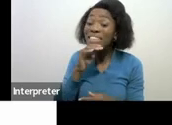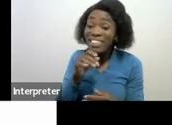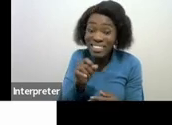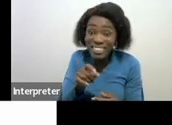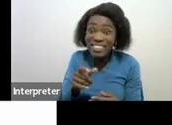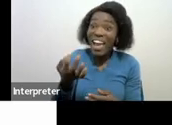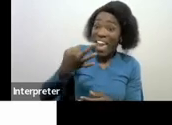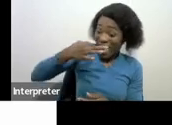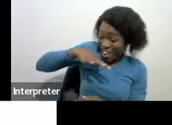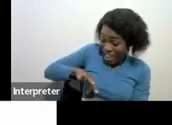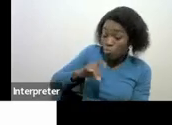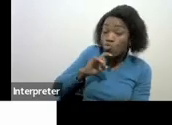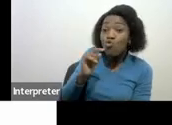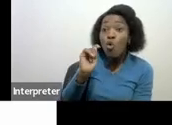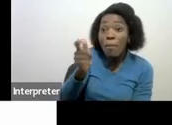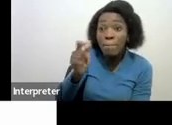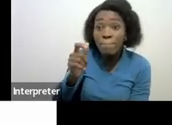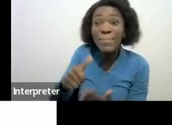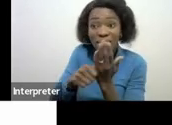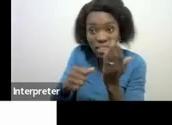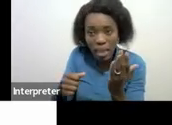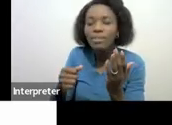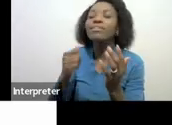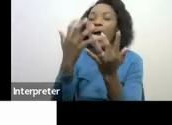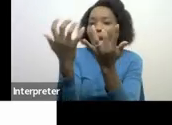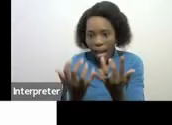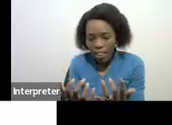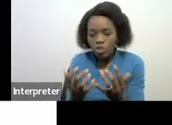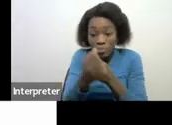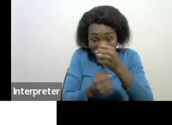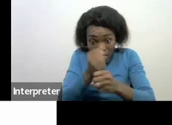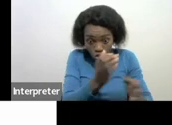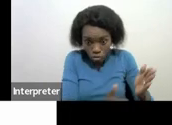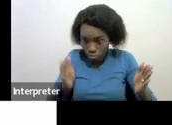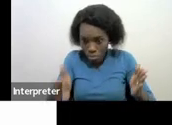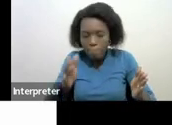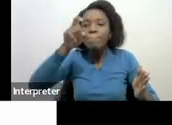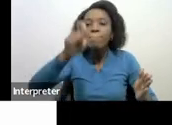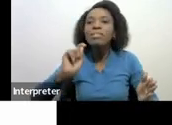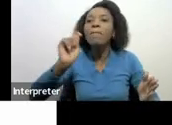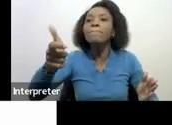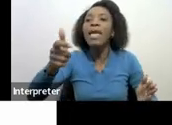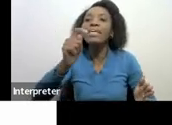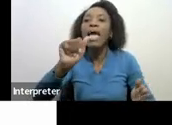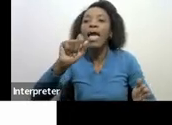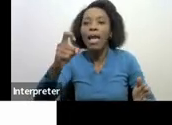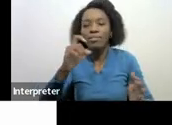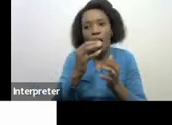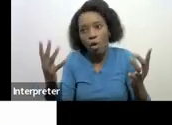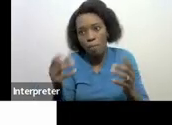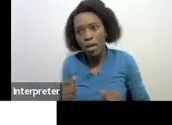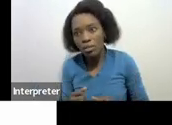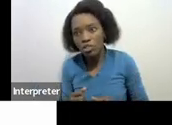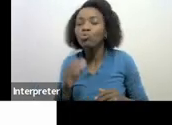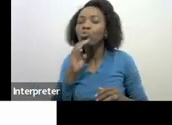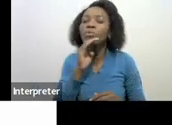income used to calculate how much tax you owe in a given tax year in order to determine the amount of the tax you pay